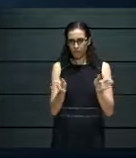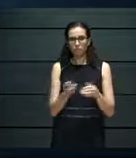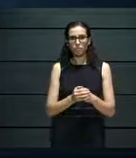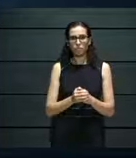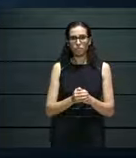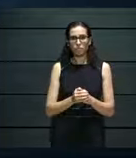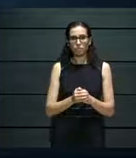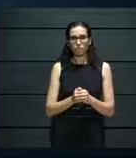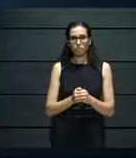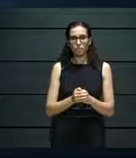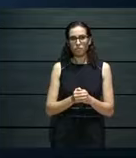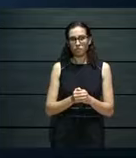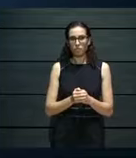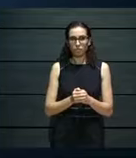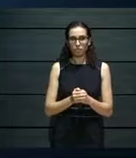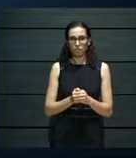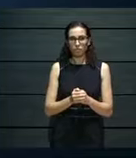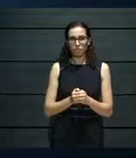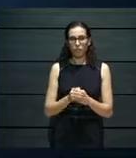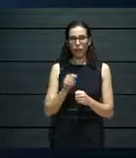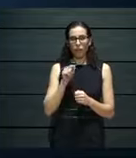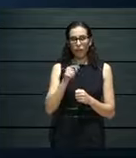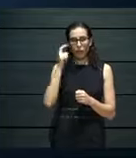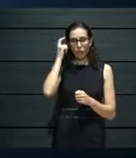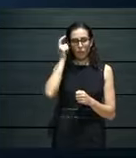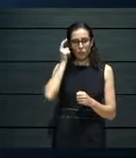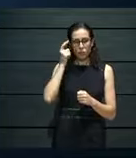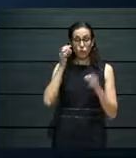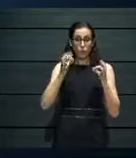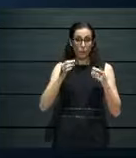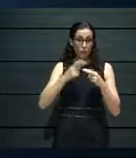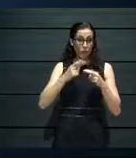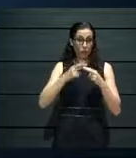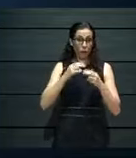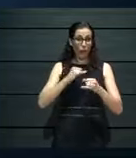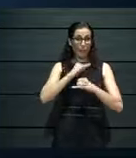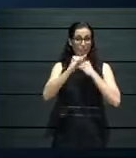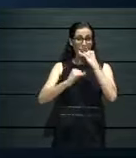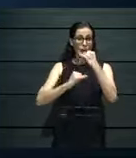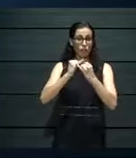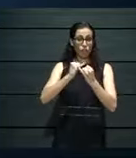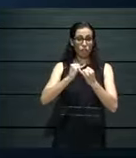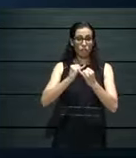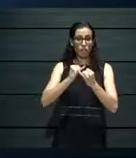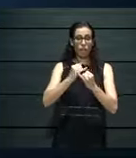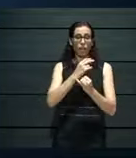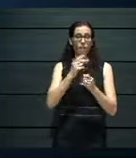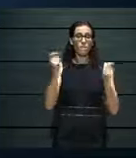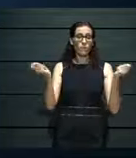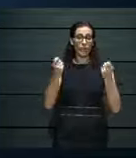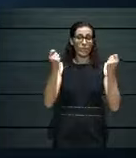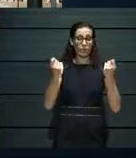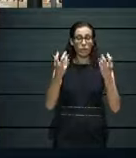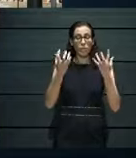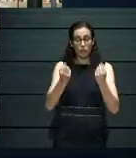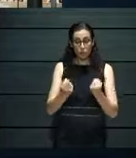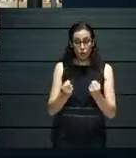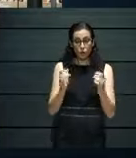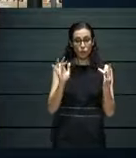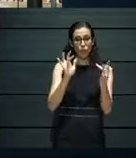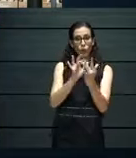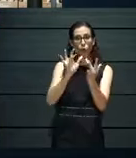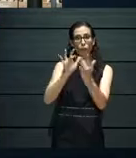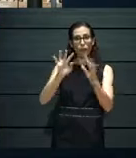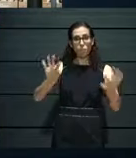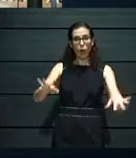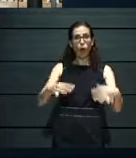were meant to have a version of it during the Modern Financial Arts Festival. But we said, listen, we have to reach our audiences somehow. And we came up with